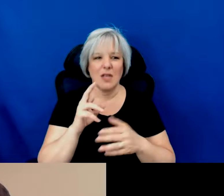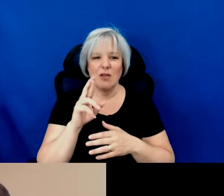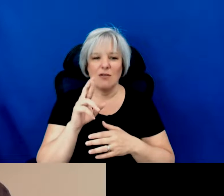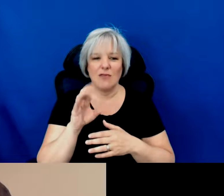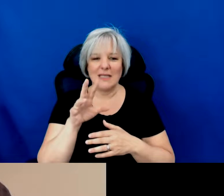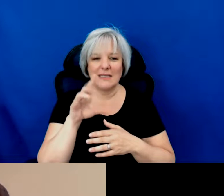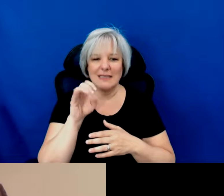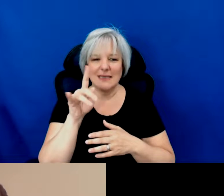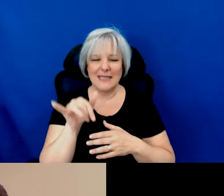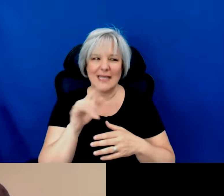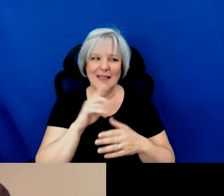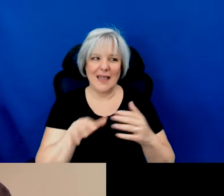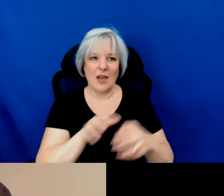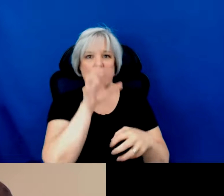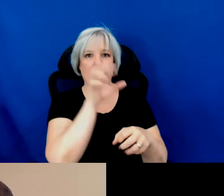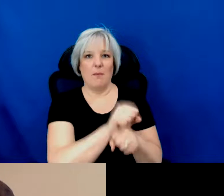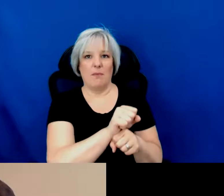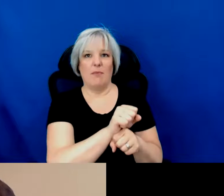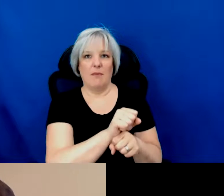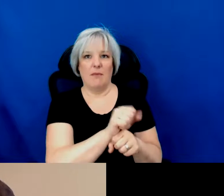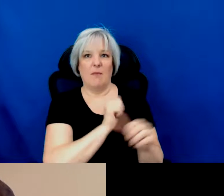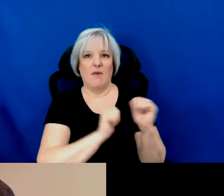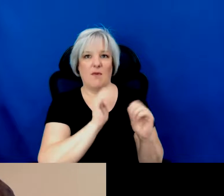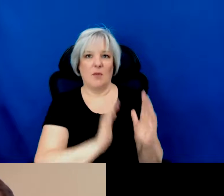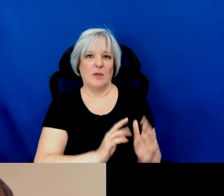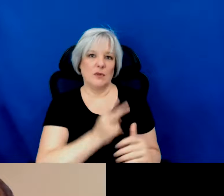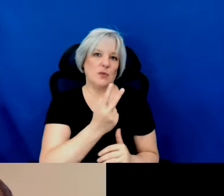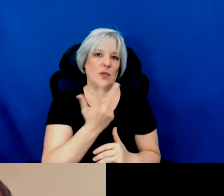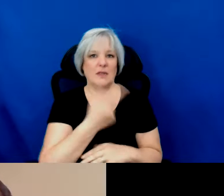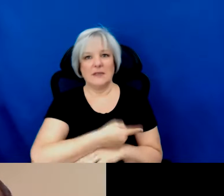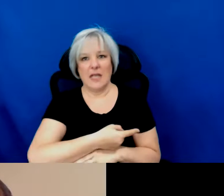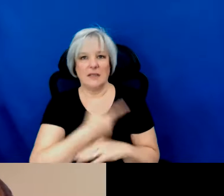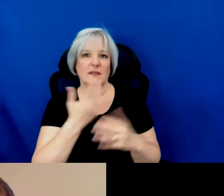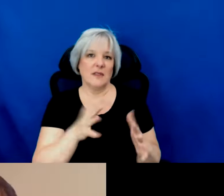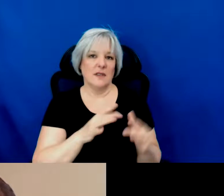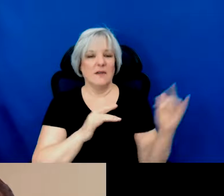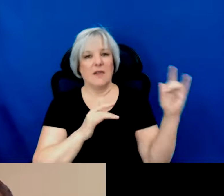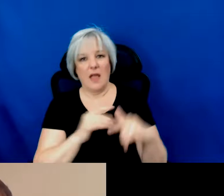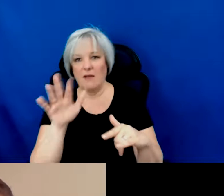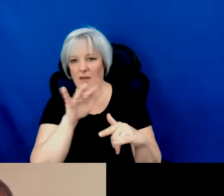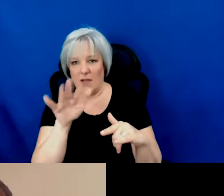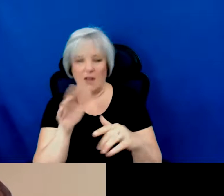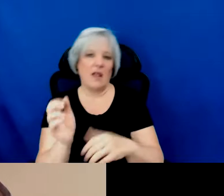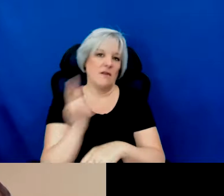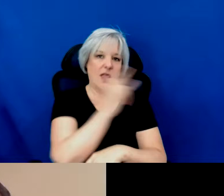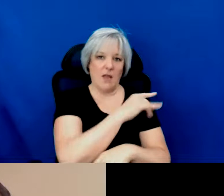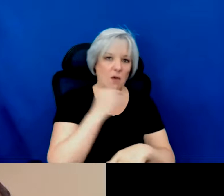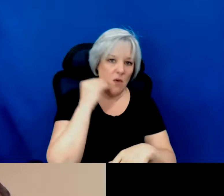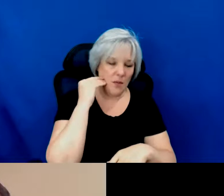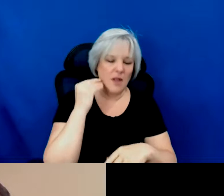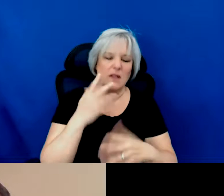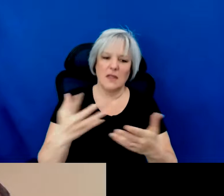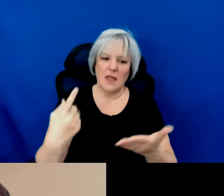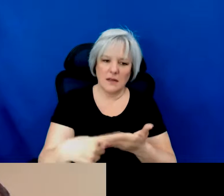performance you know with three two performance days fly in and out you know there's a lot of conversation about